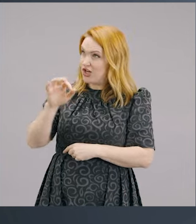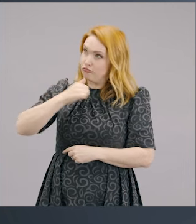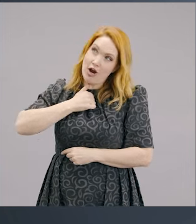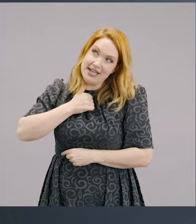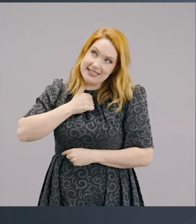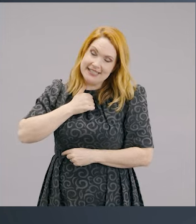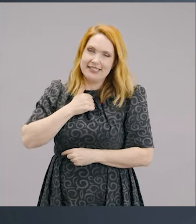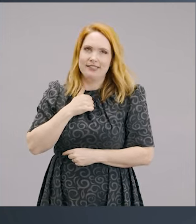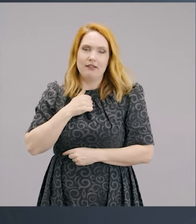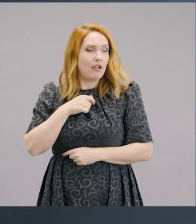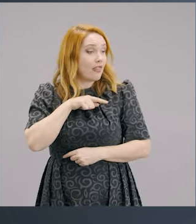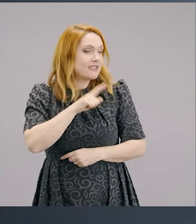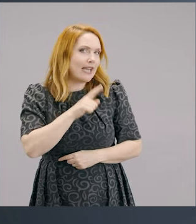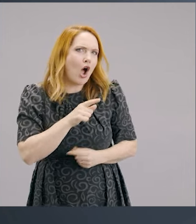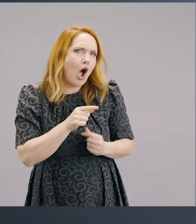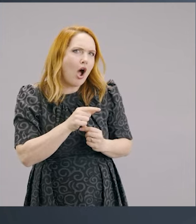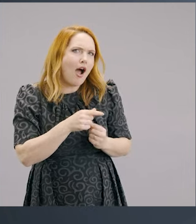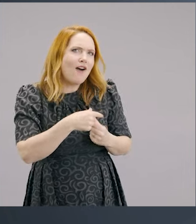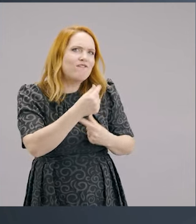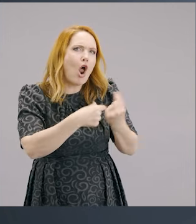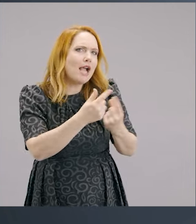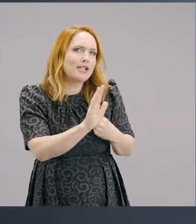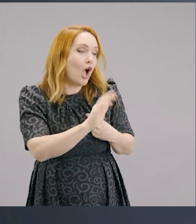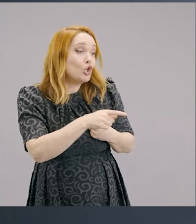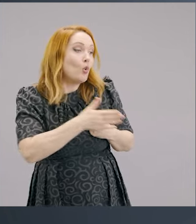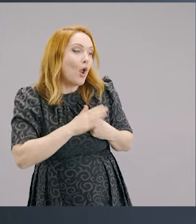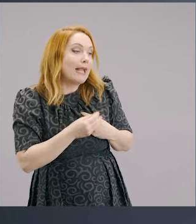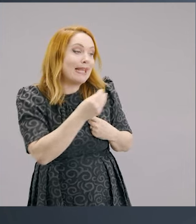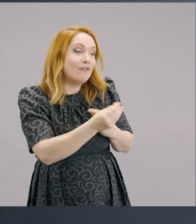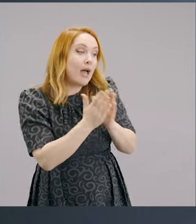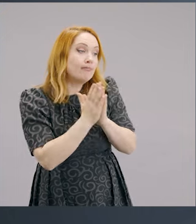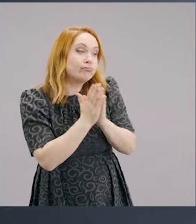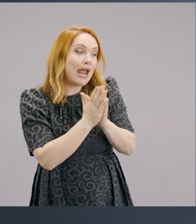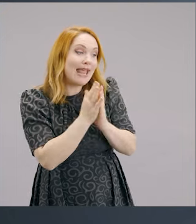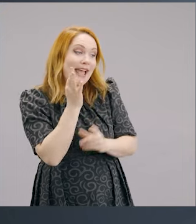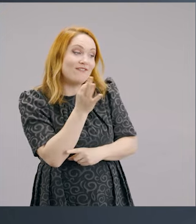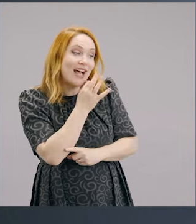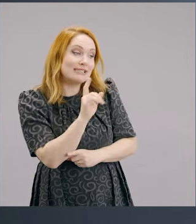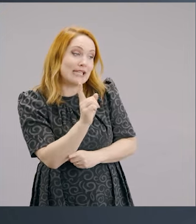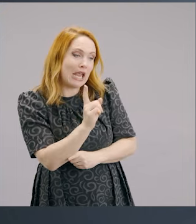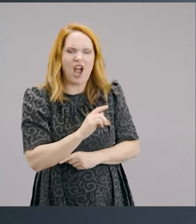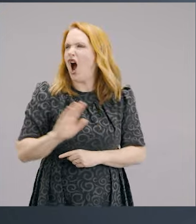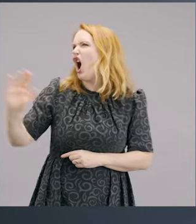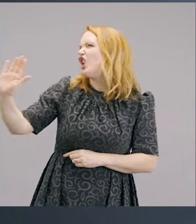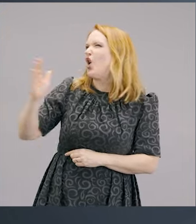moment. And when they say, would you like giving, praying and fasting with that, sir? You say, no, thanks. I don't need the extras.